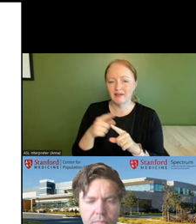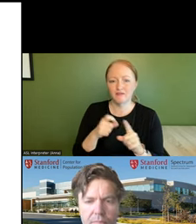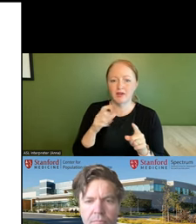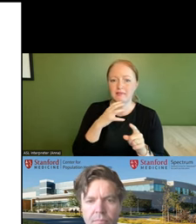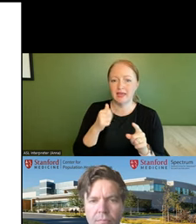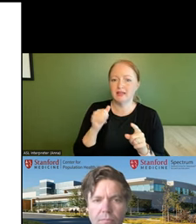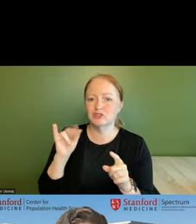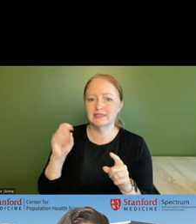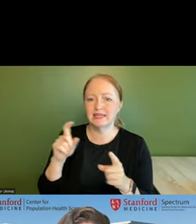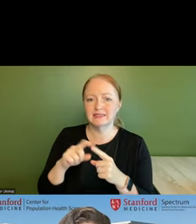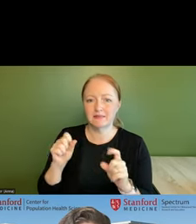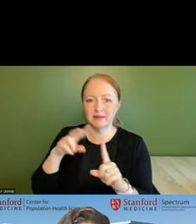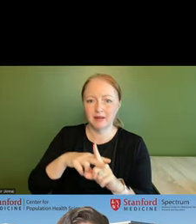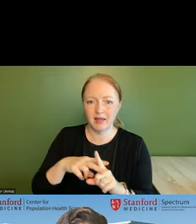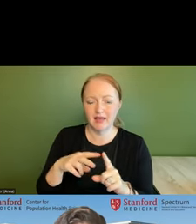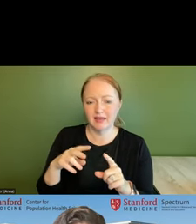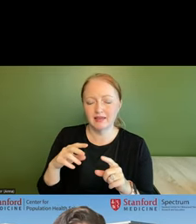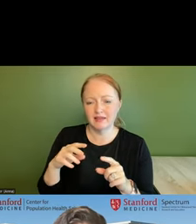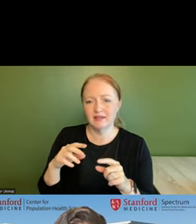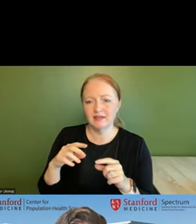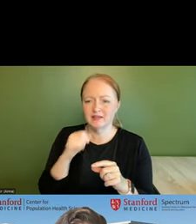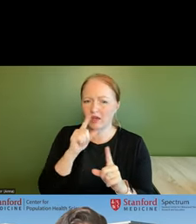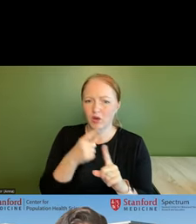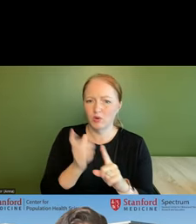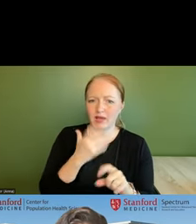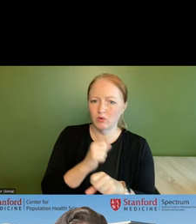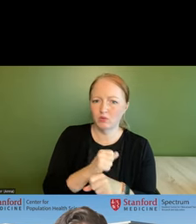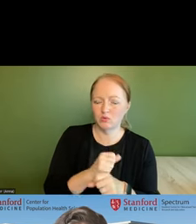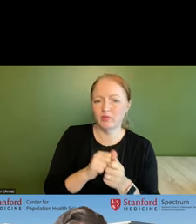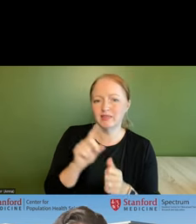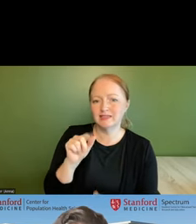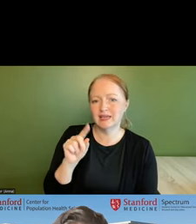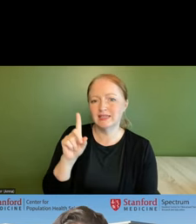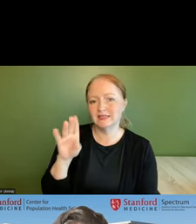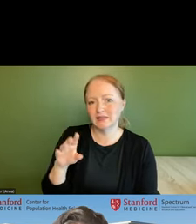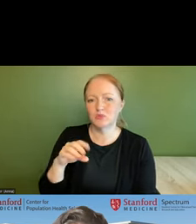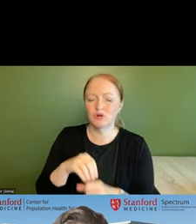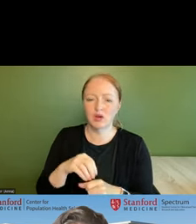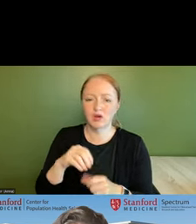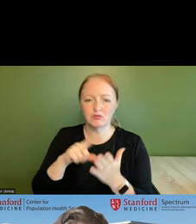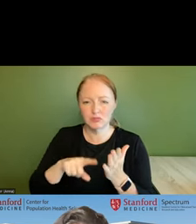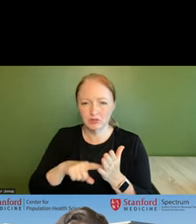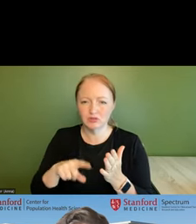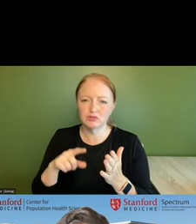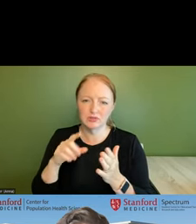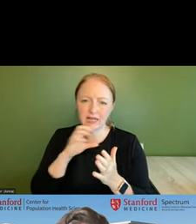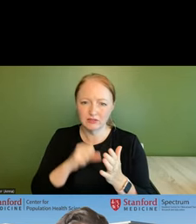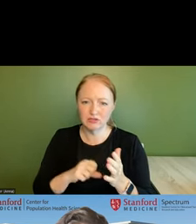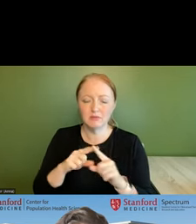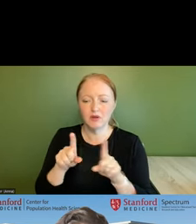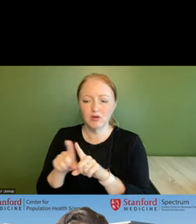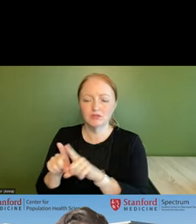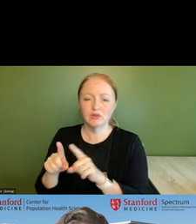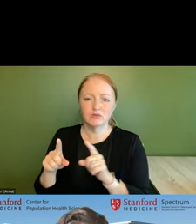elder index can be applied in uh not only our work with the data dashboard on aging and our research but also in you know